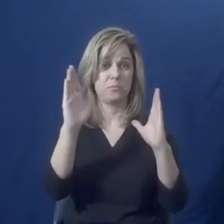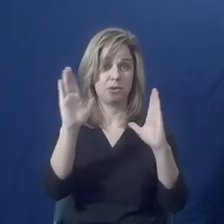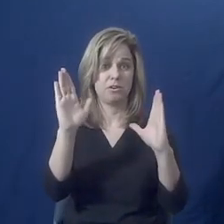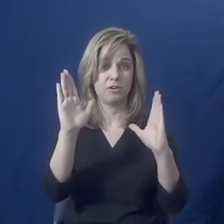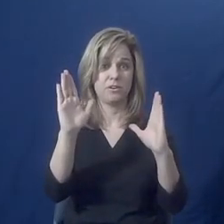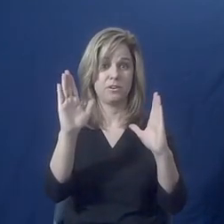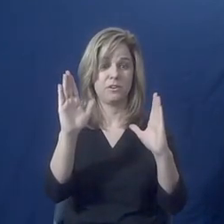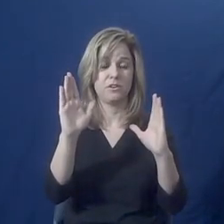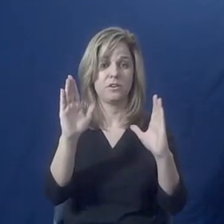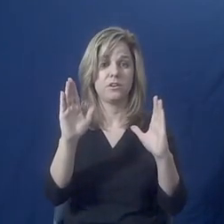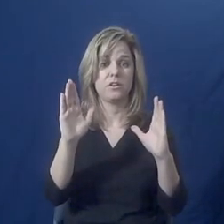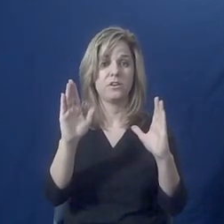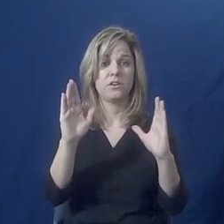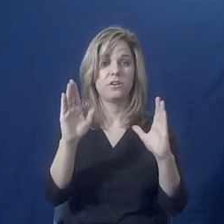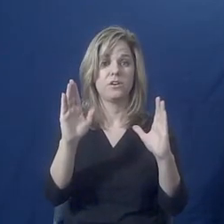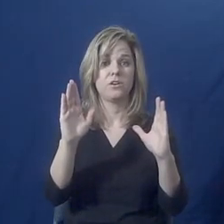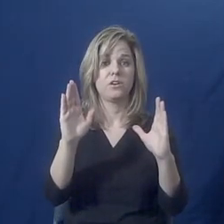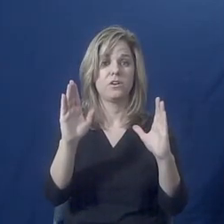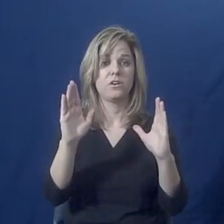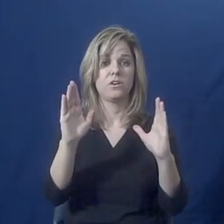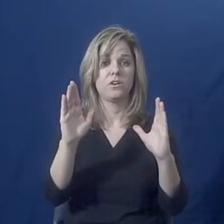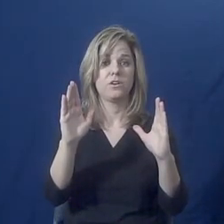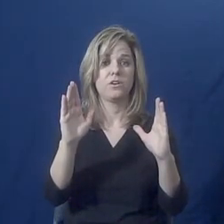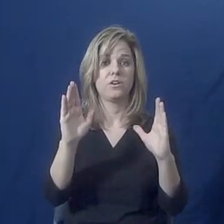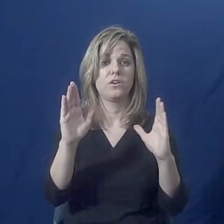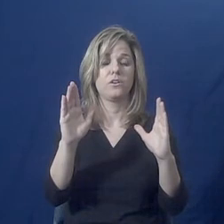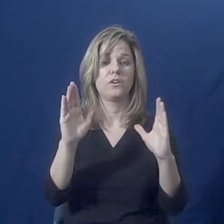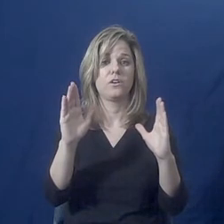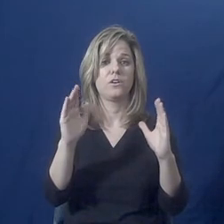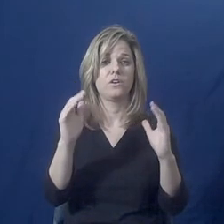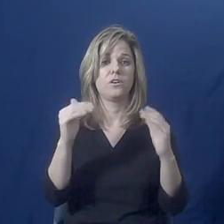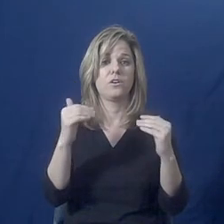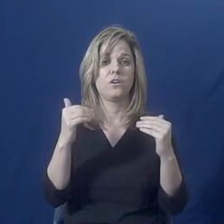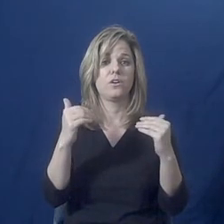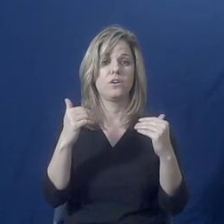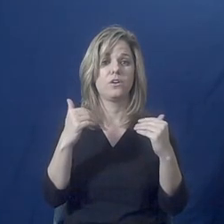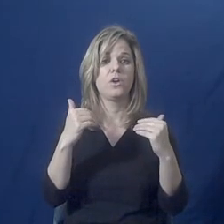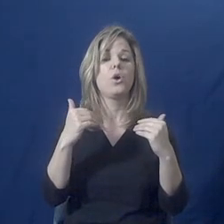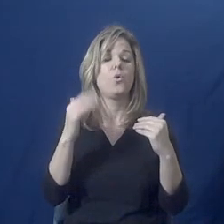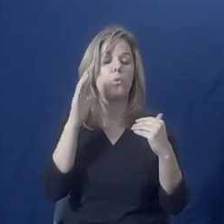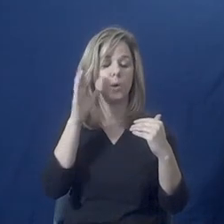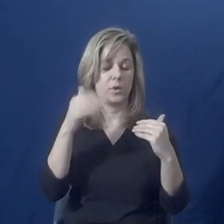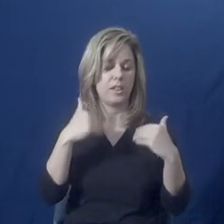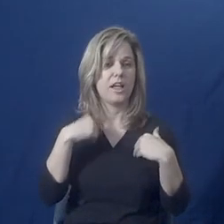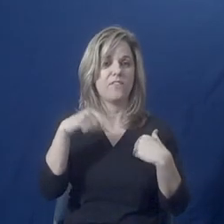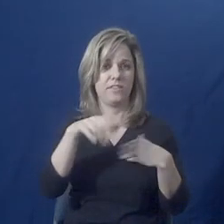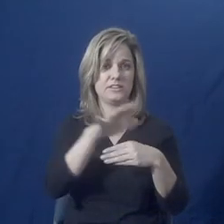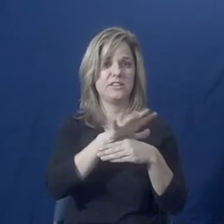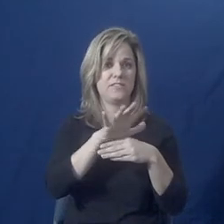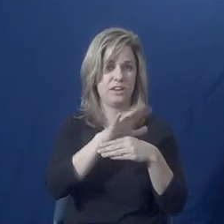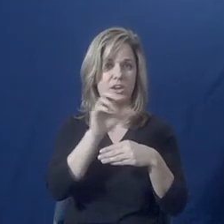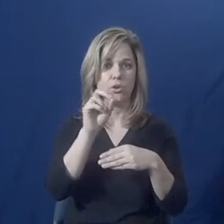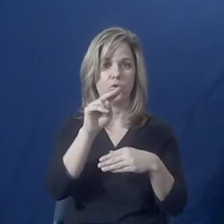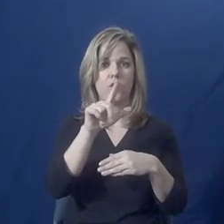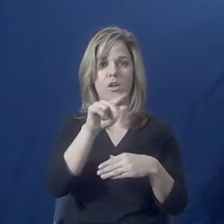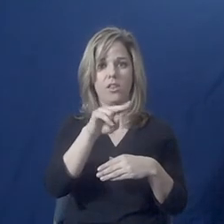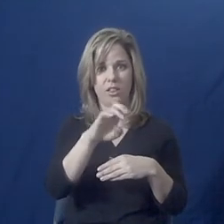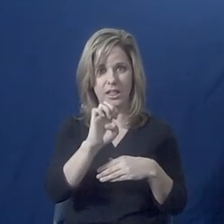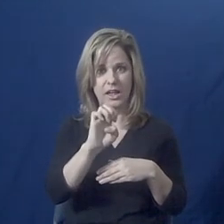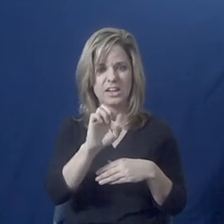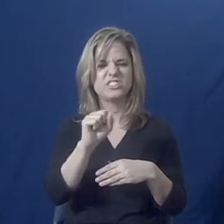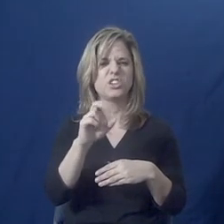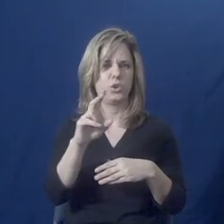going be edited, and we'll have it available online with our registration documentation. It will be available on our website and